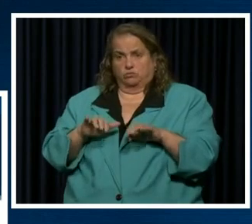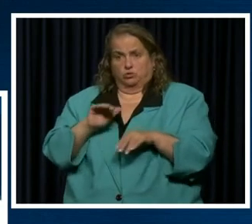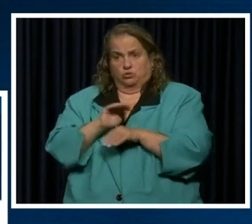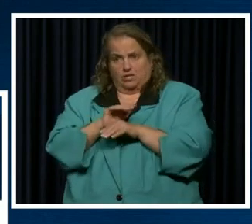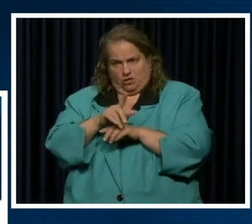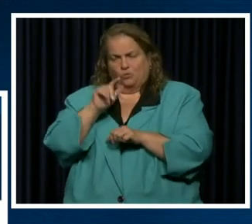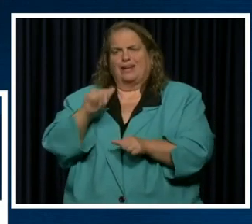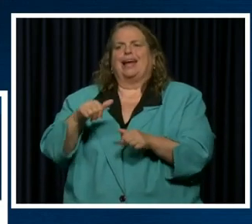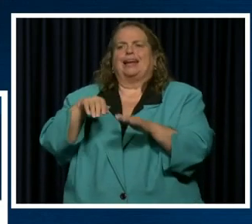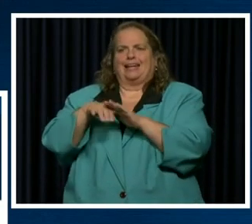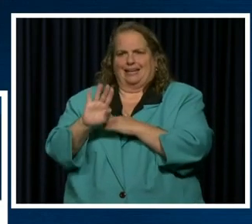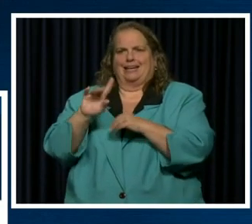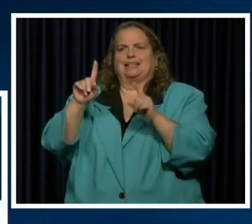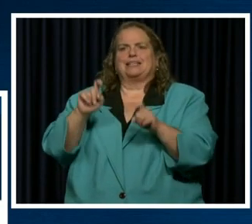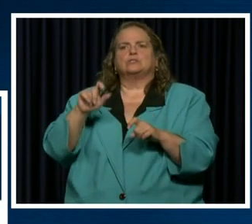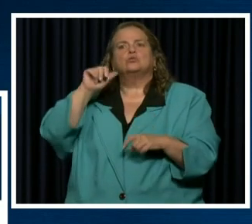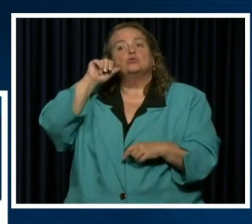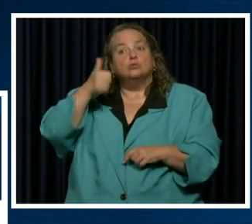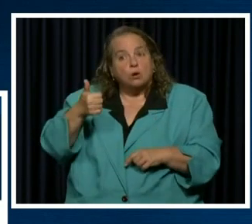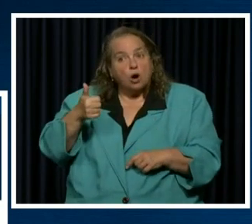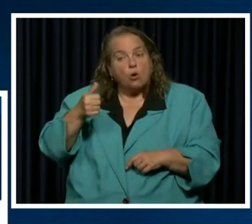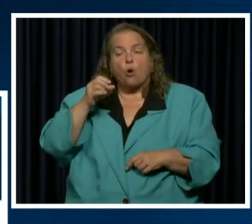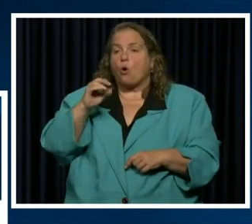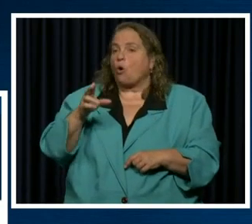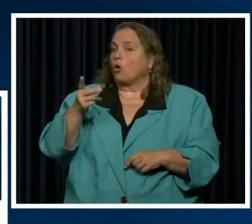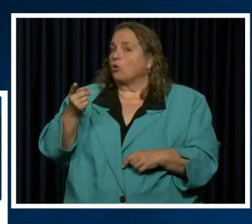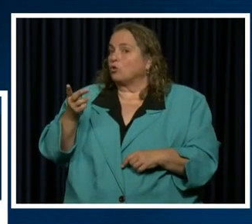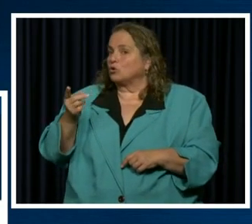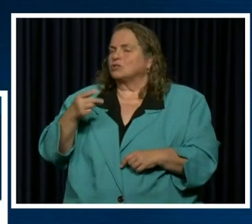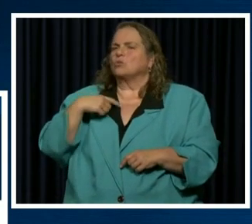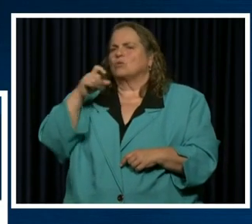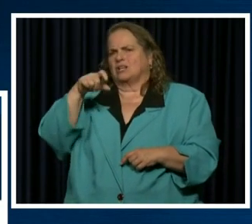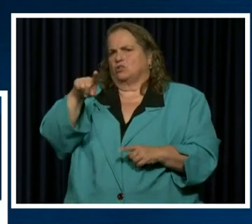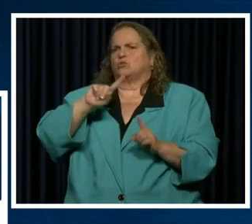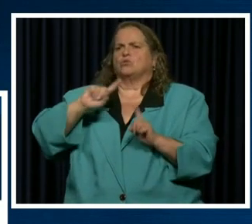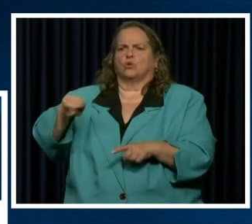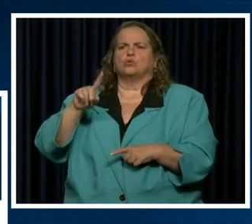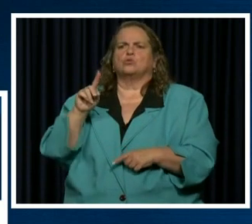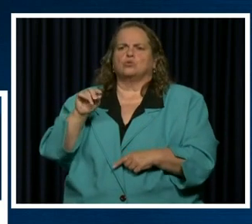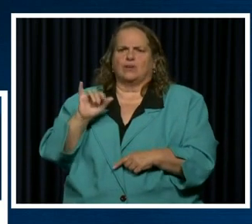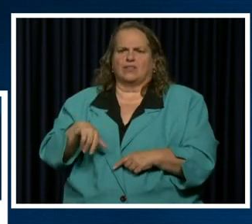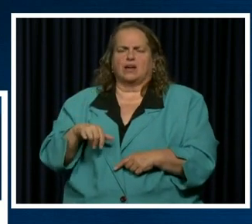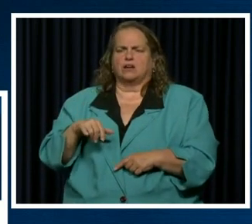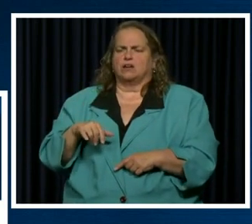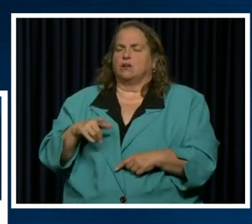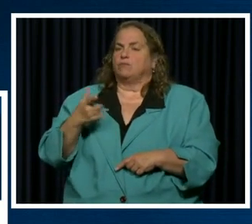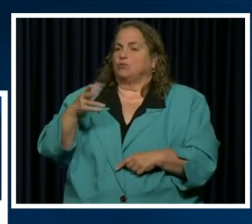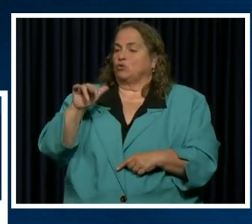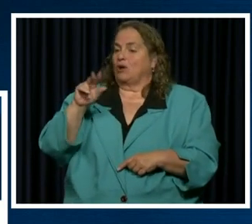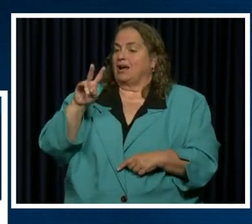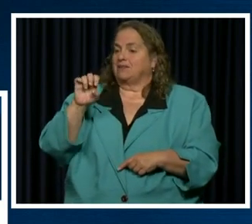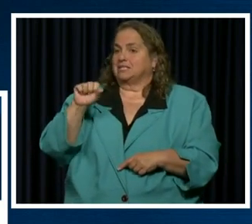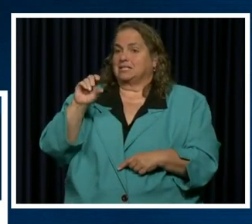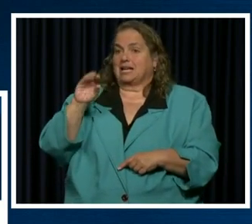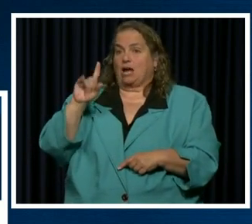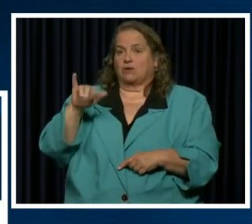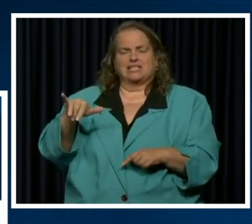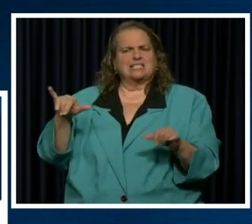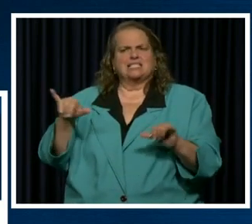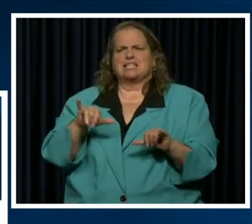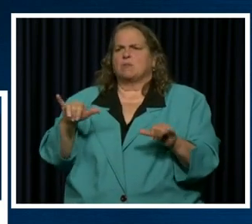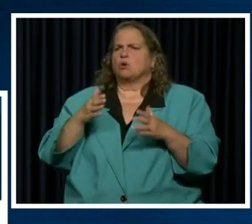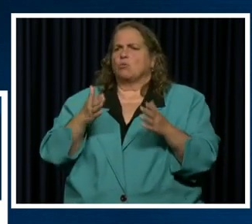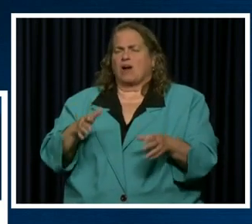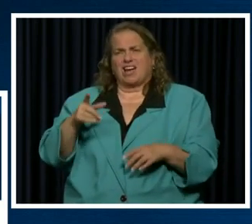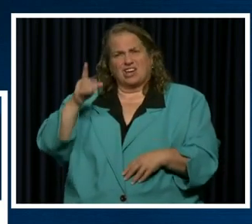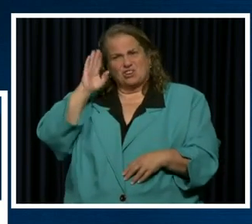tonight you can get a test tomorrow or Thursday. We need you to do that. Grace County the same way. The way they've been hit,